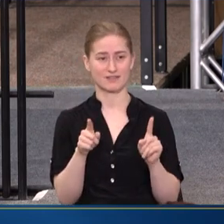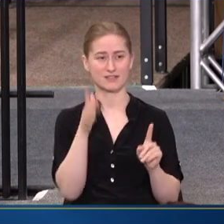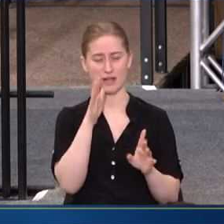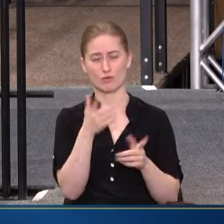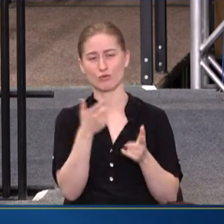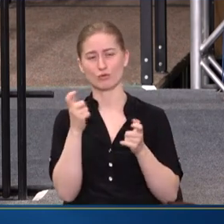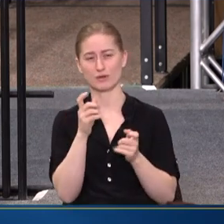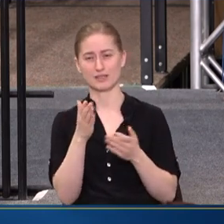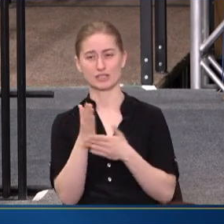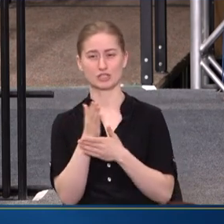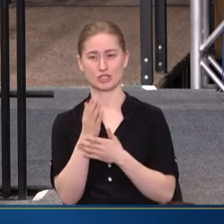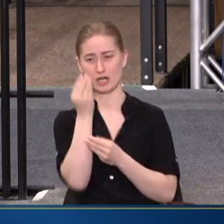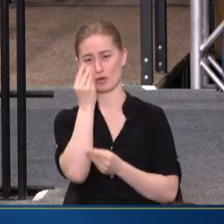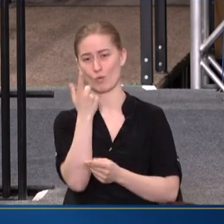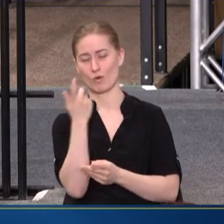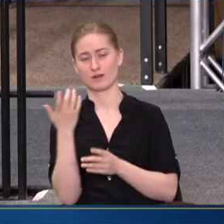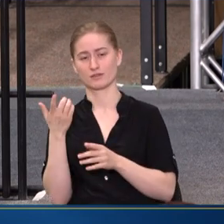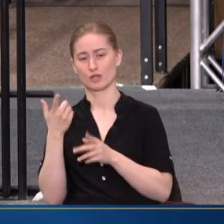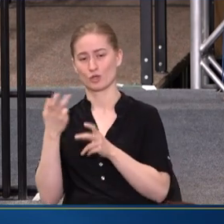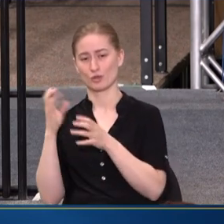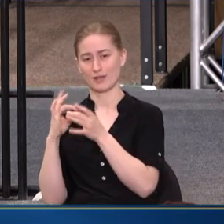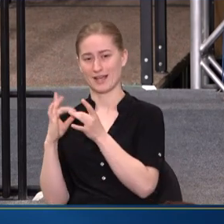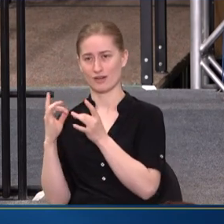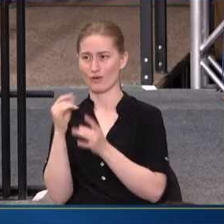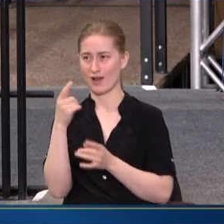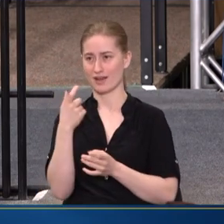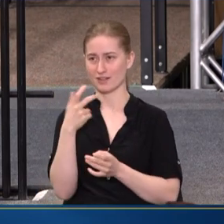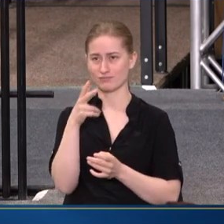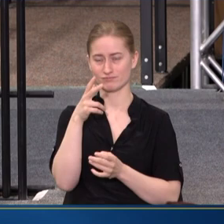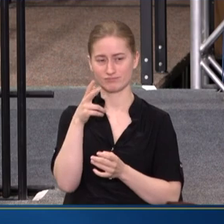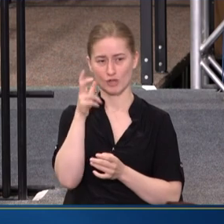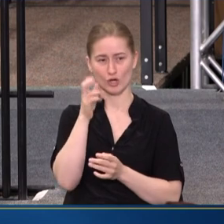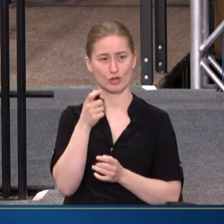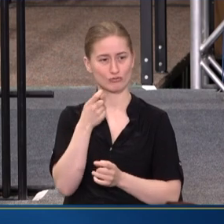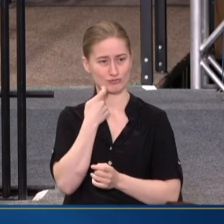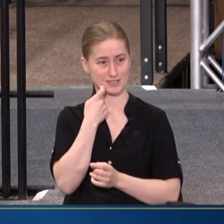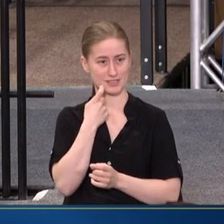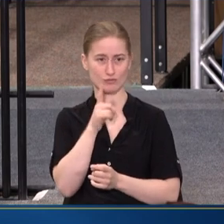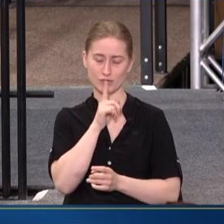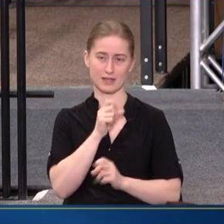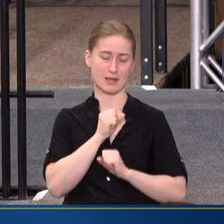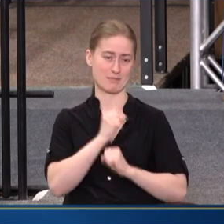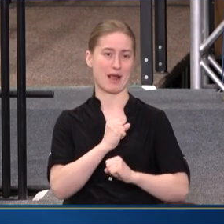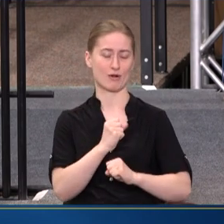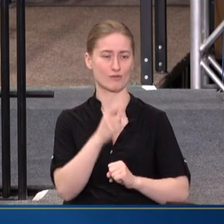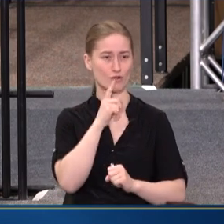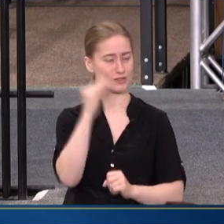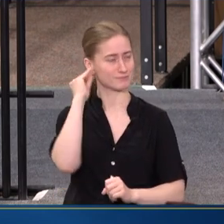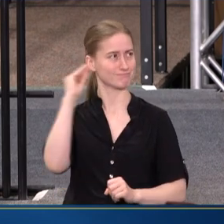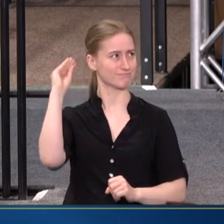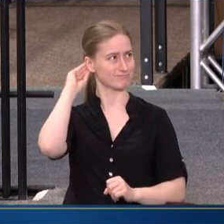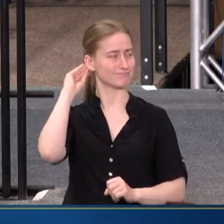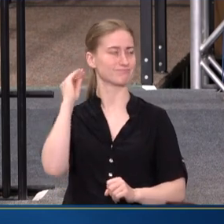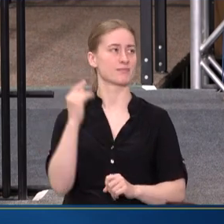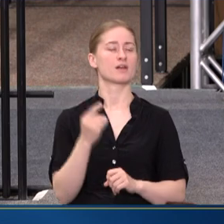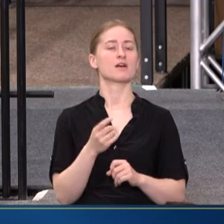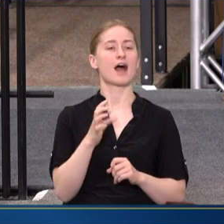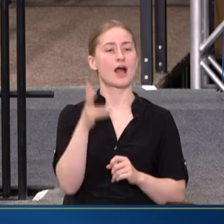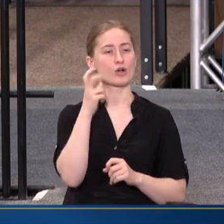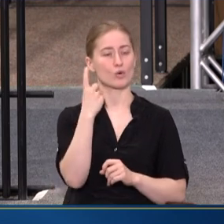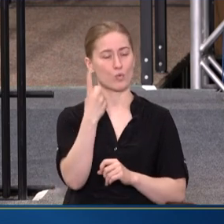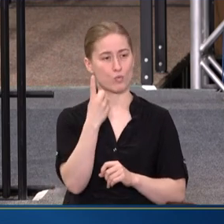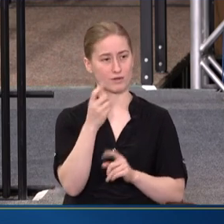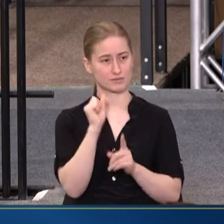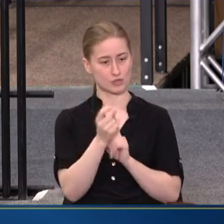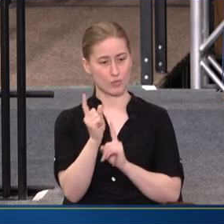JUST ONE QUICK ANTEDOTE THAT I HEARD RECENTLY THAT HAS JUST BEEN SO POWERFUL AND HAS REALLY STAYED WITH ME. YOU KNOW, I HEARD ABOUT THIS ONE